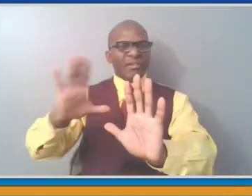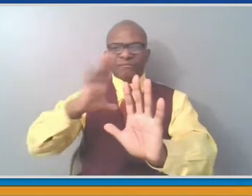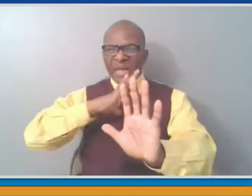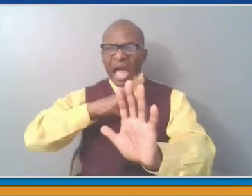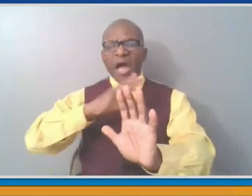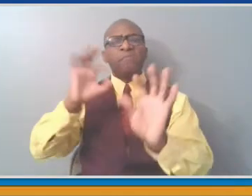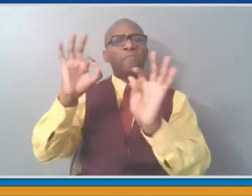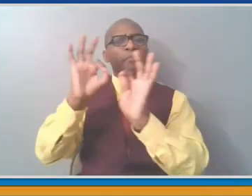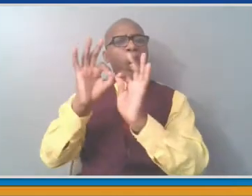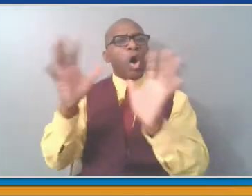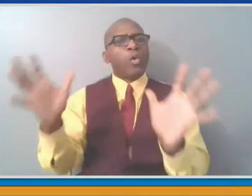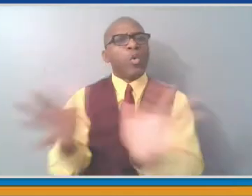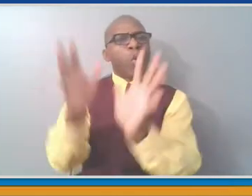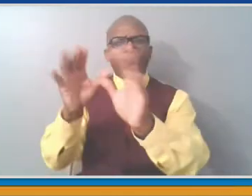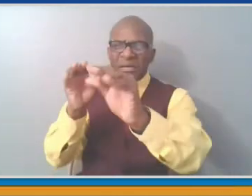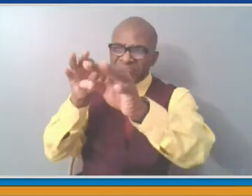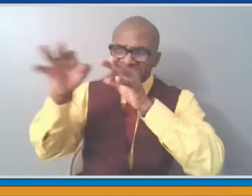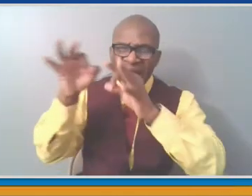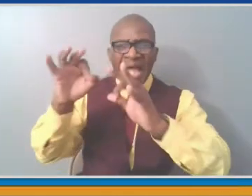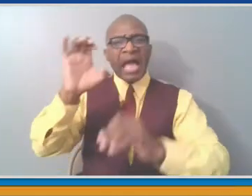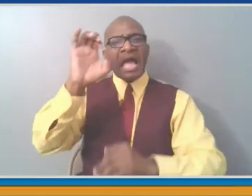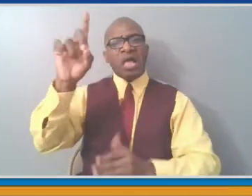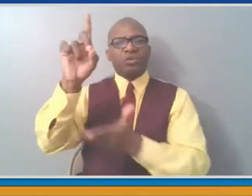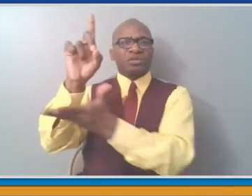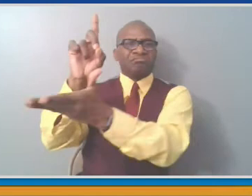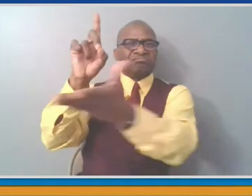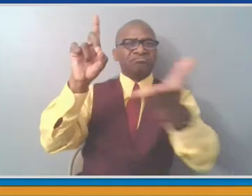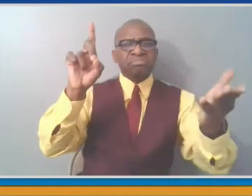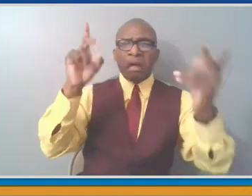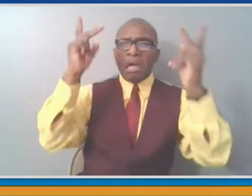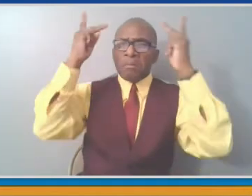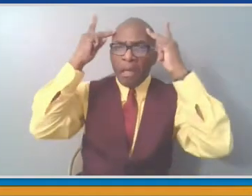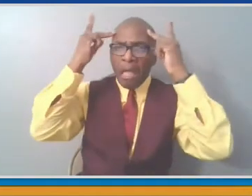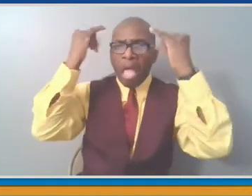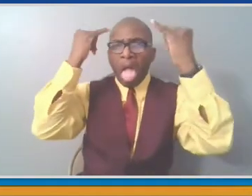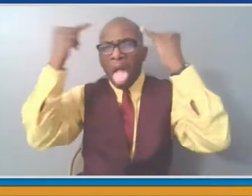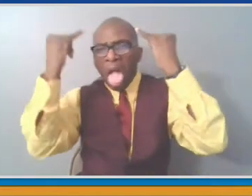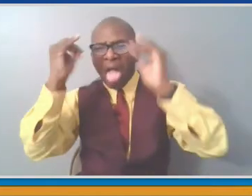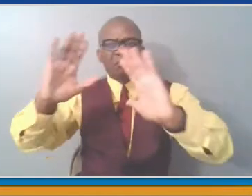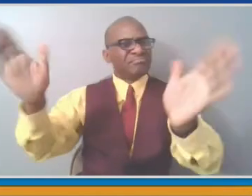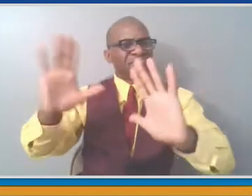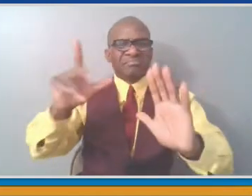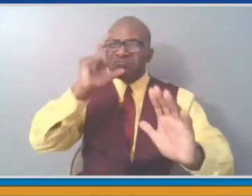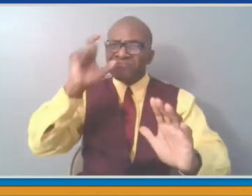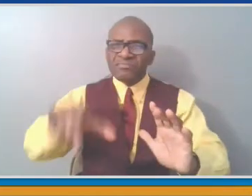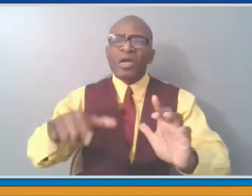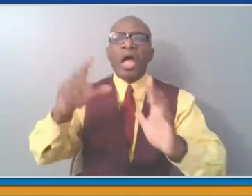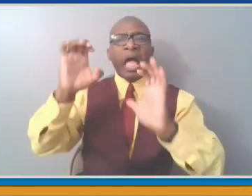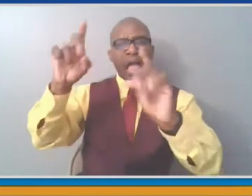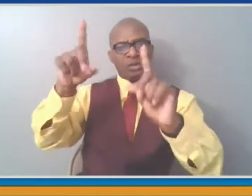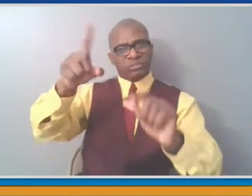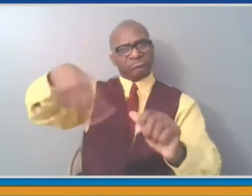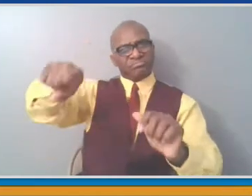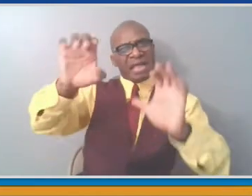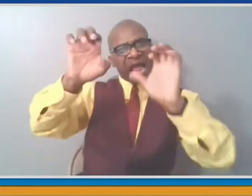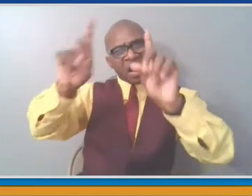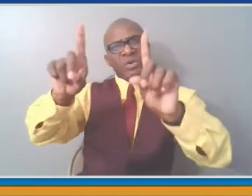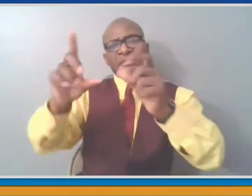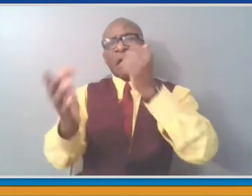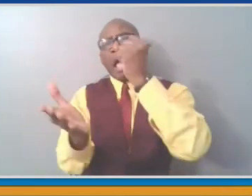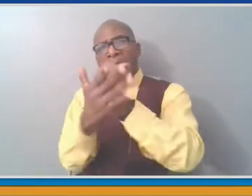been a greater reticence to take the vaccine in communities of color, where there's greater poverty. In some cases,